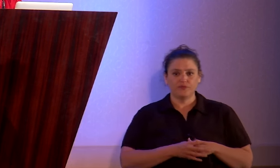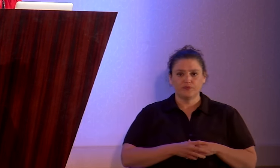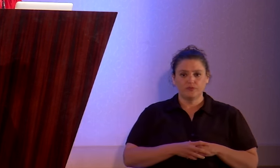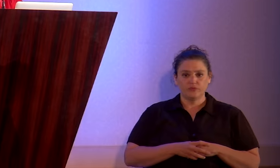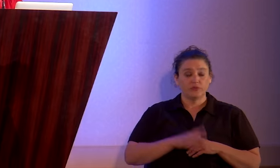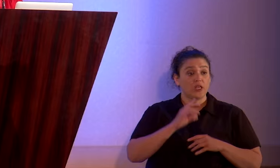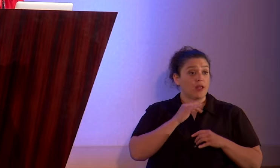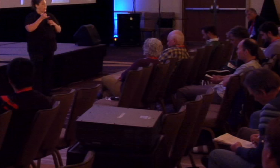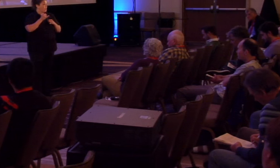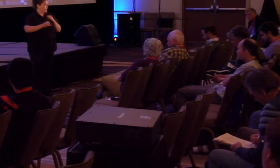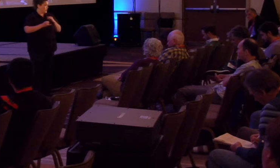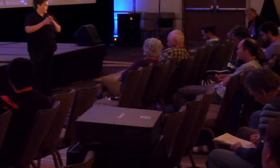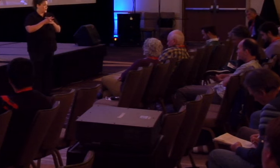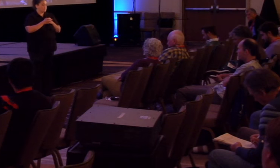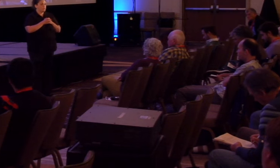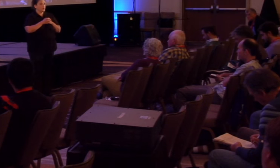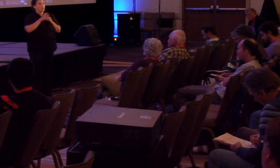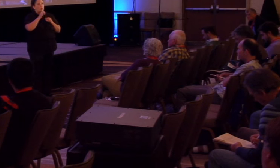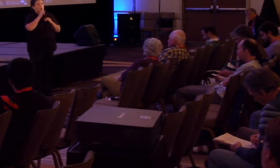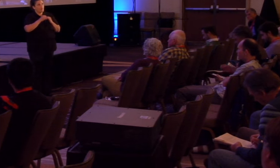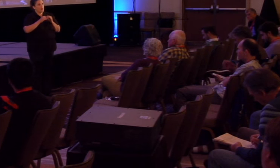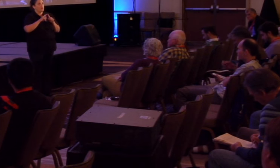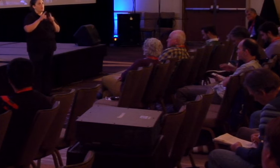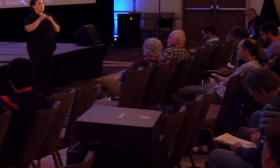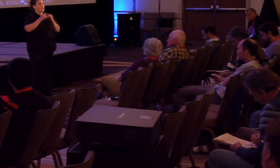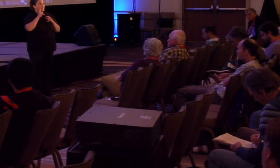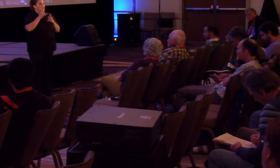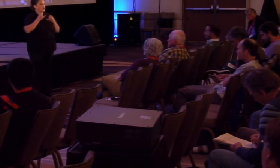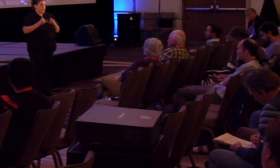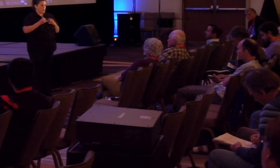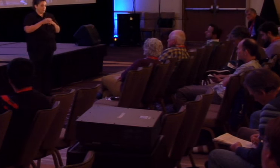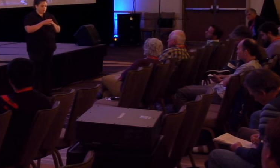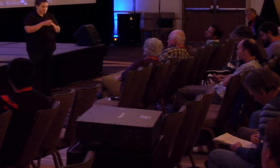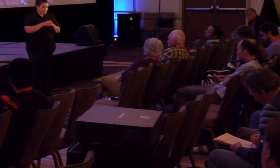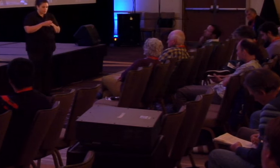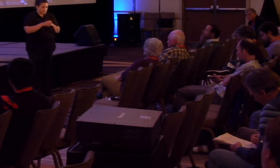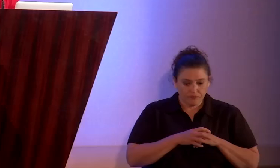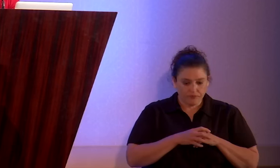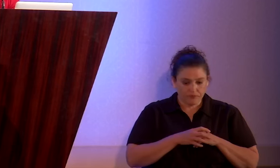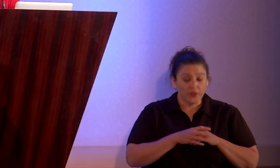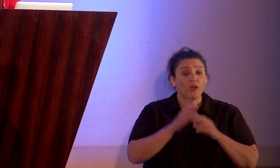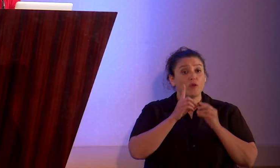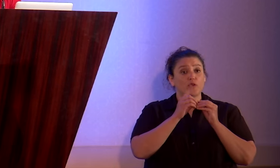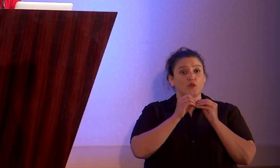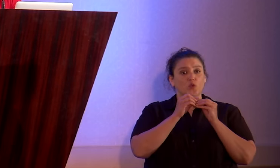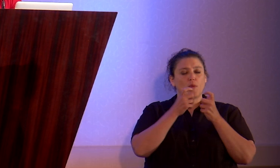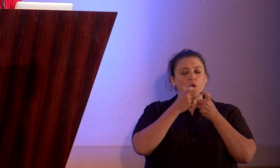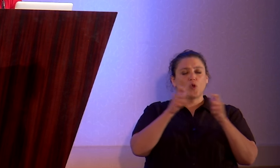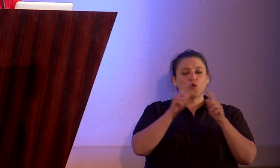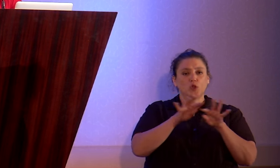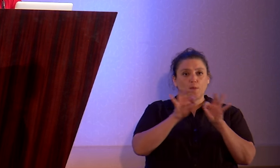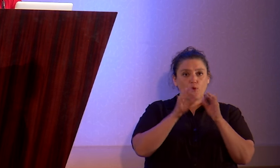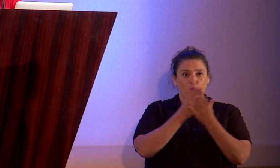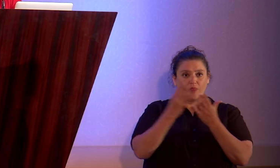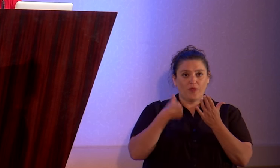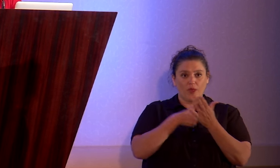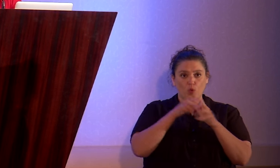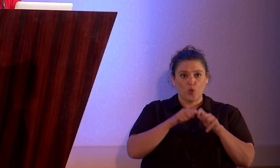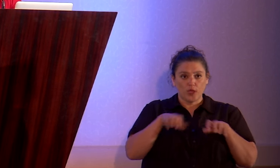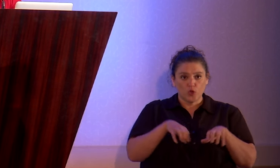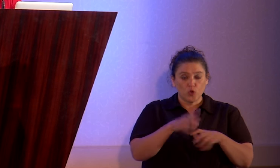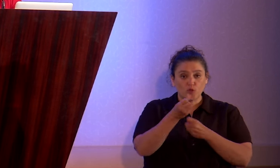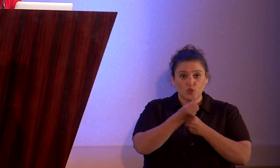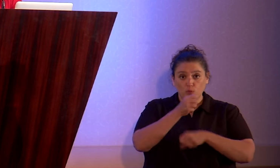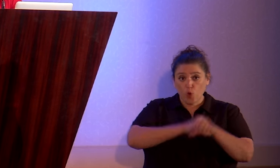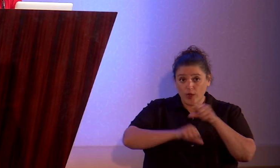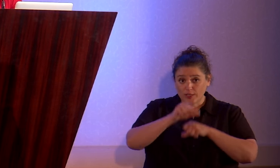And finally, I mean, obviously not finally, finally for today, there's one more hugely important thing that we can do to support each other